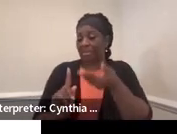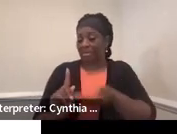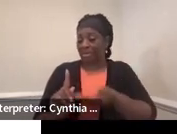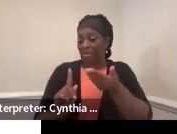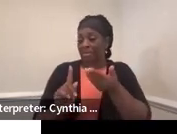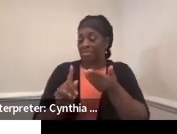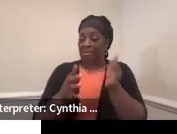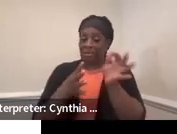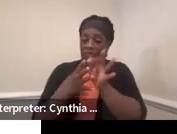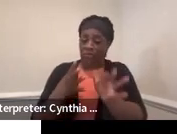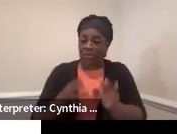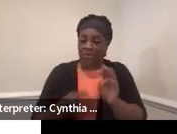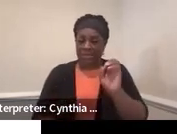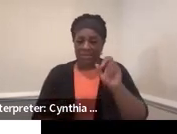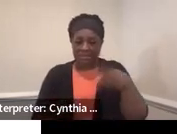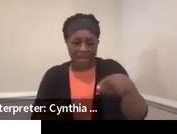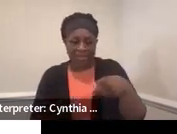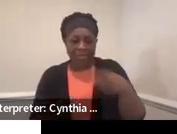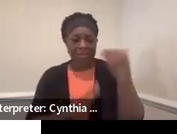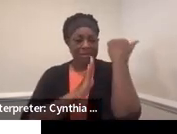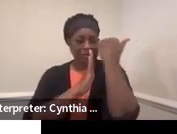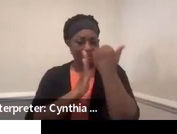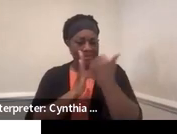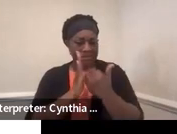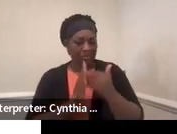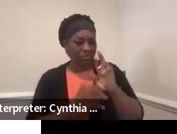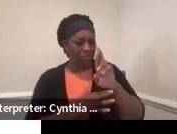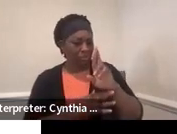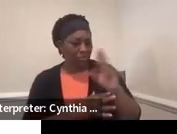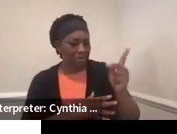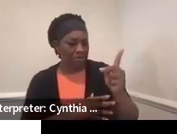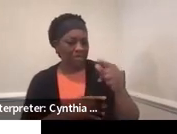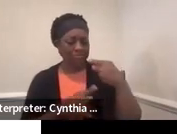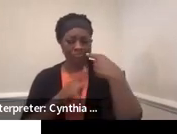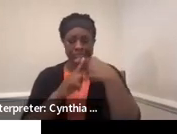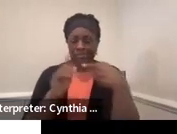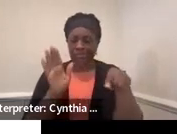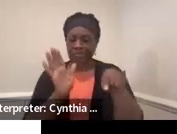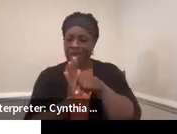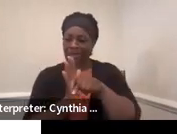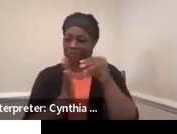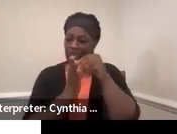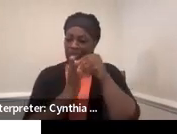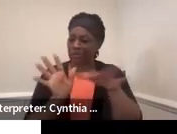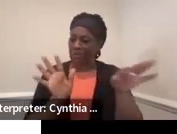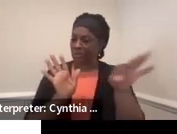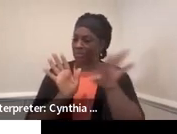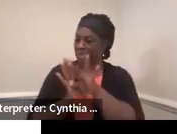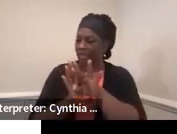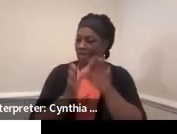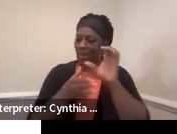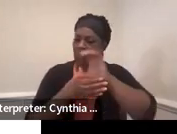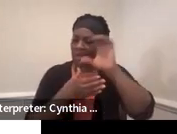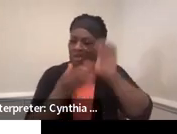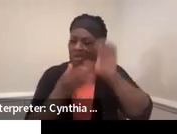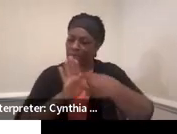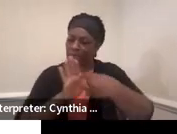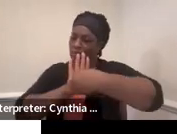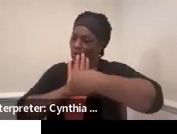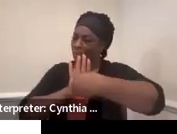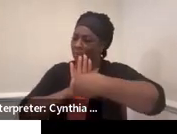choice maps with listing the risks with them, you know, the pros and the cons, the benefits and consequences. What that really mean?